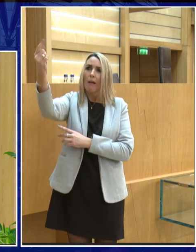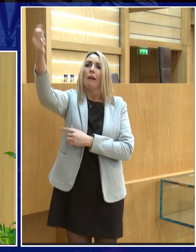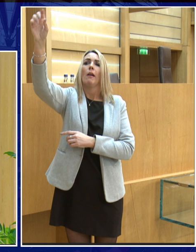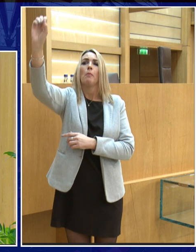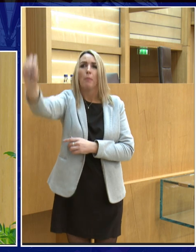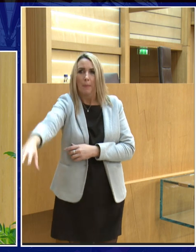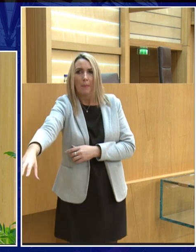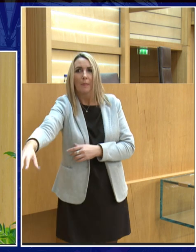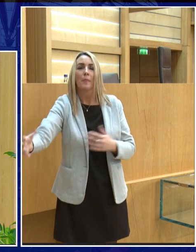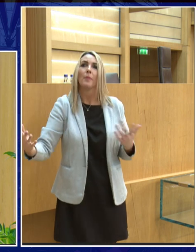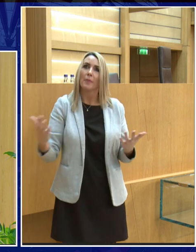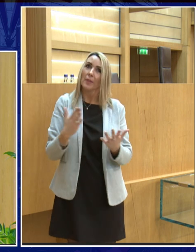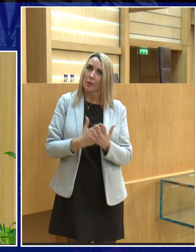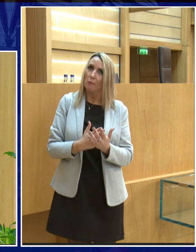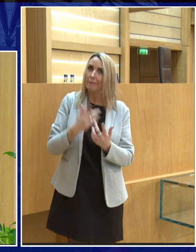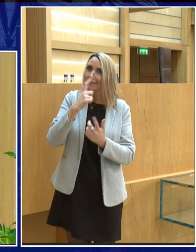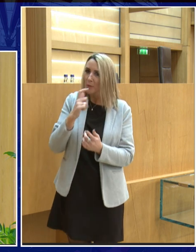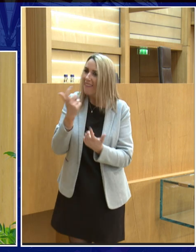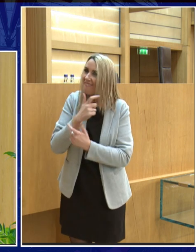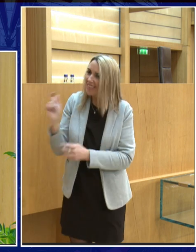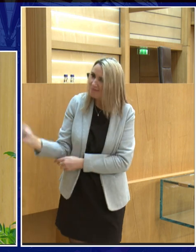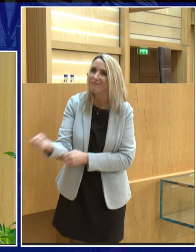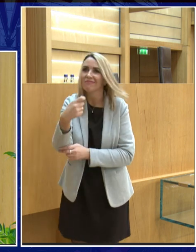moon's surface so golf on the moon could be a lot of fun